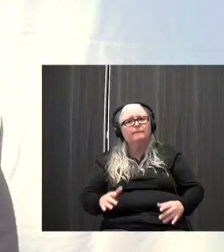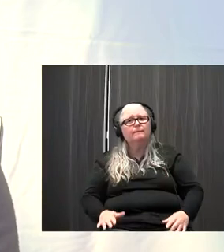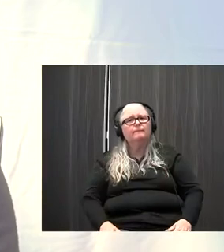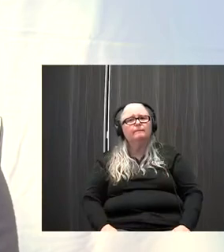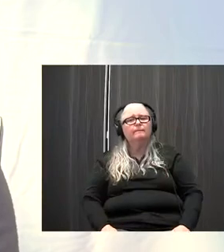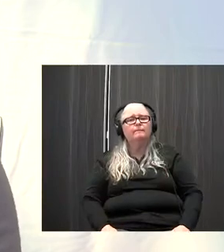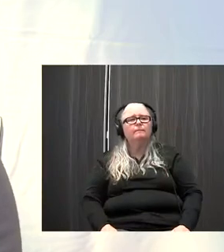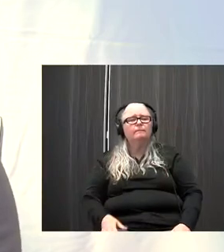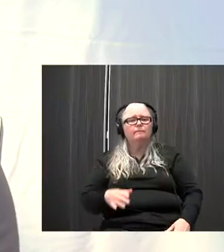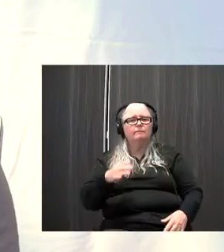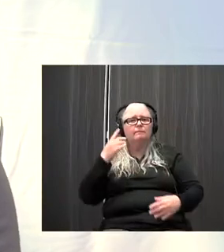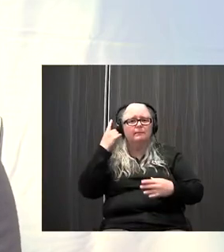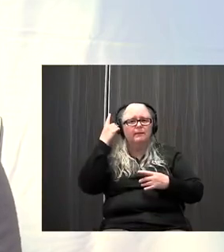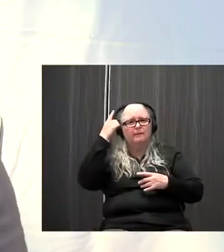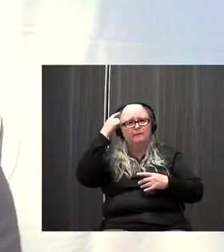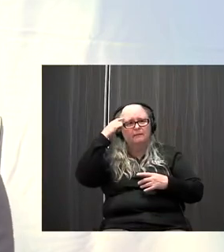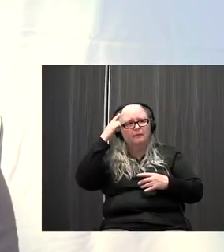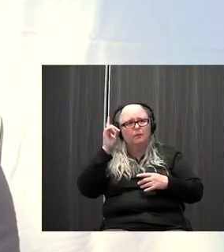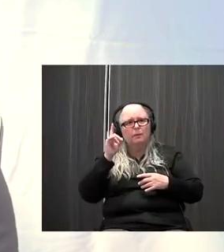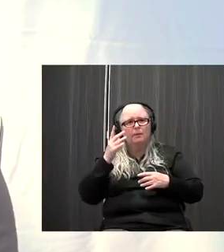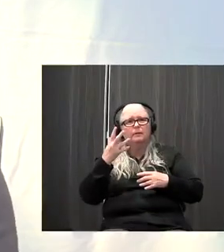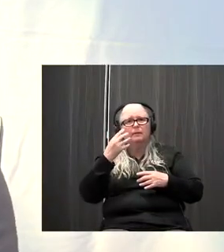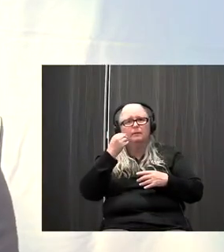Notice where the breath goes in the body.